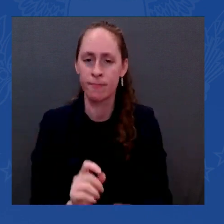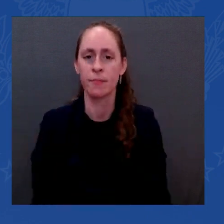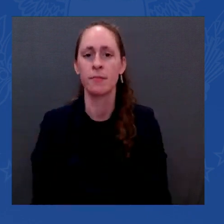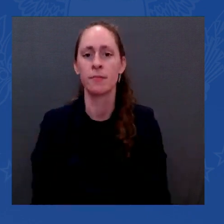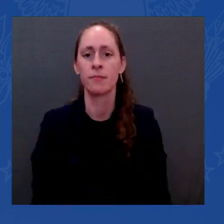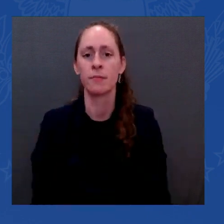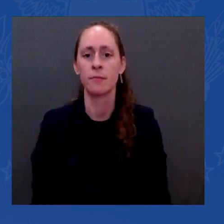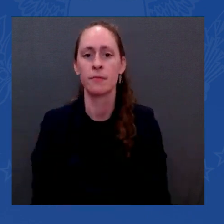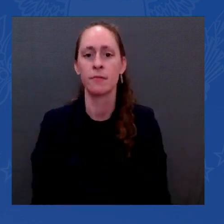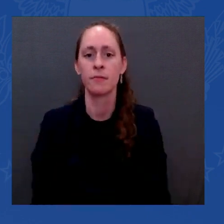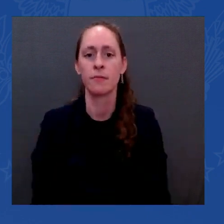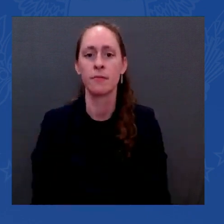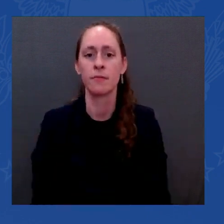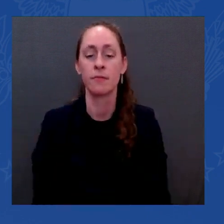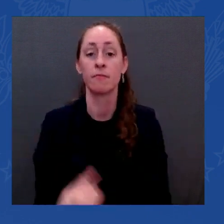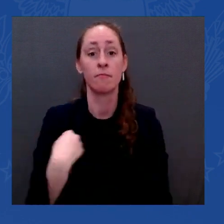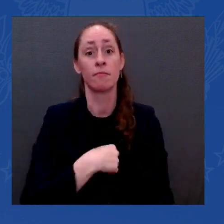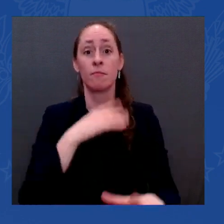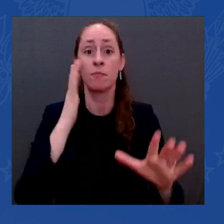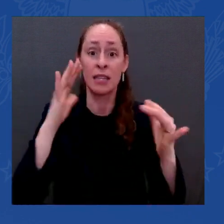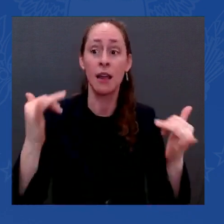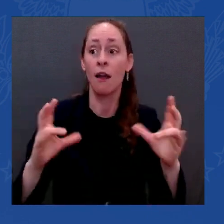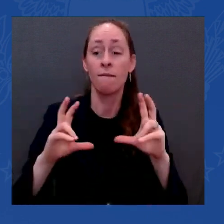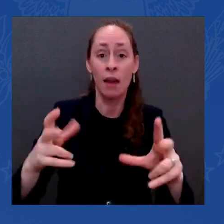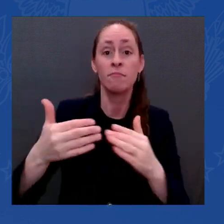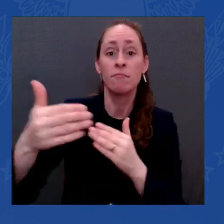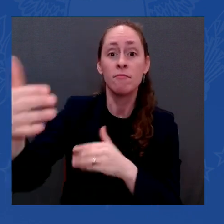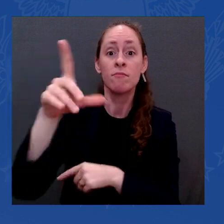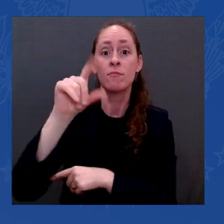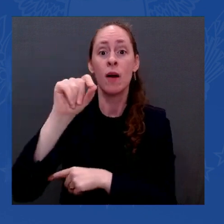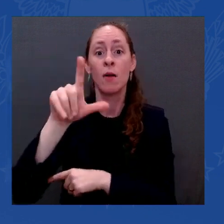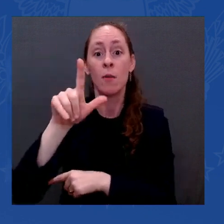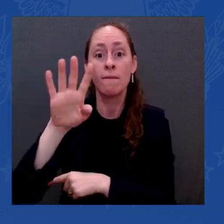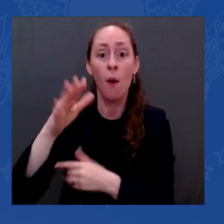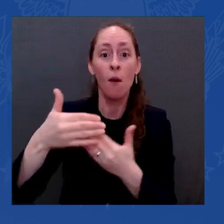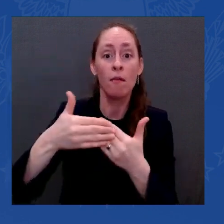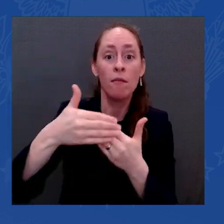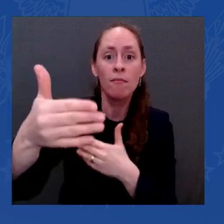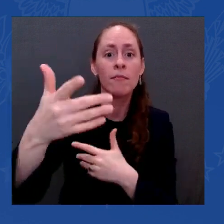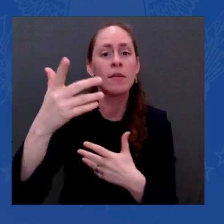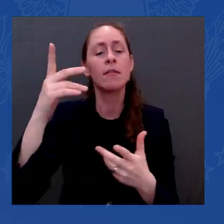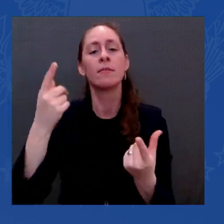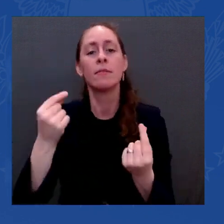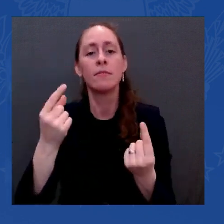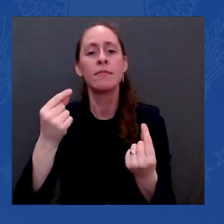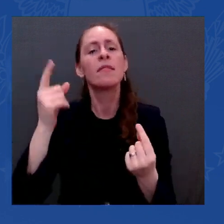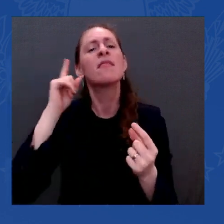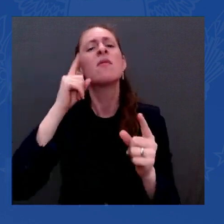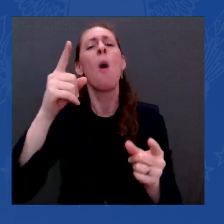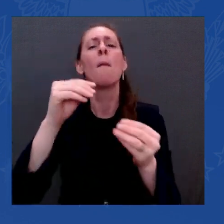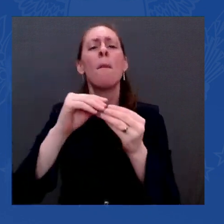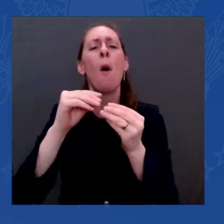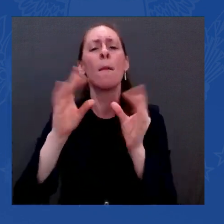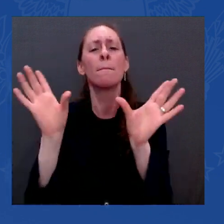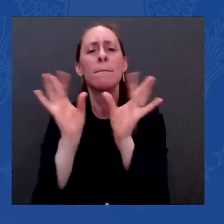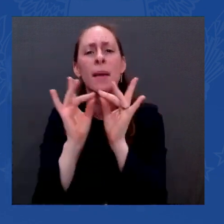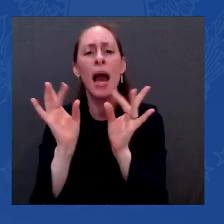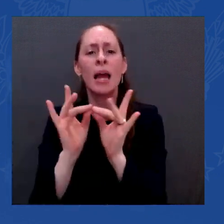magnetics supply chain. As you said, these magnets are essential to our economy and the clean energy transition.